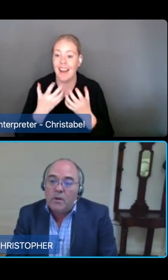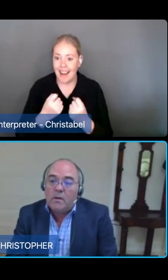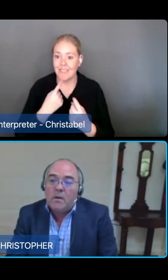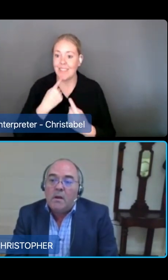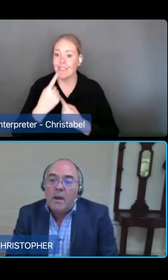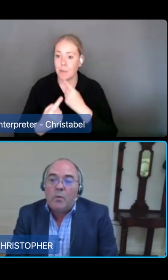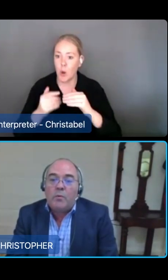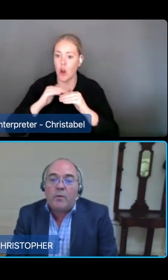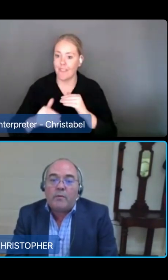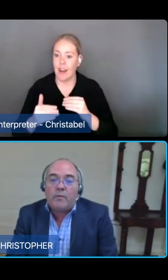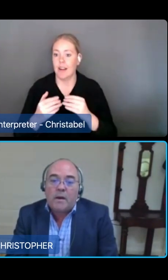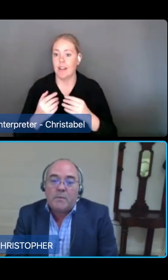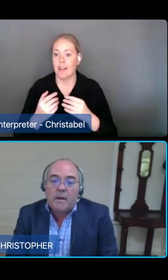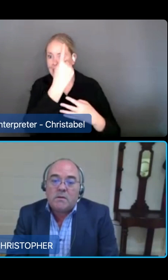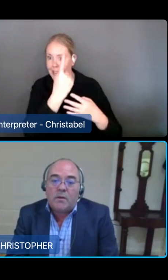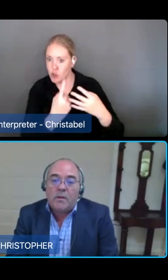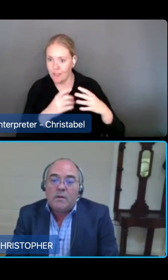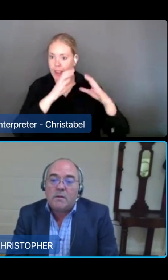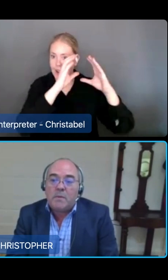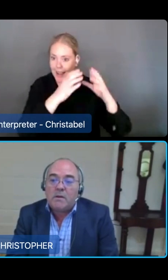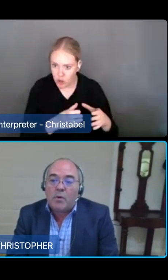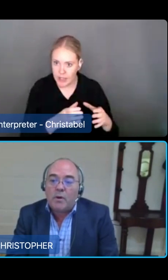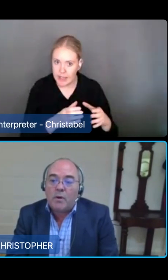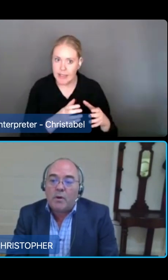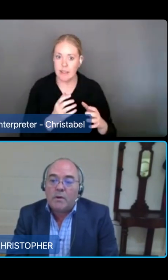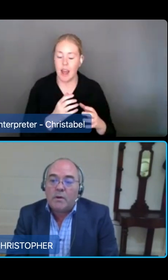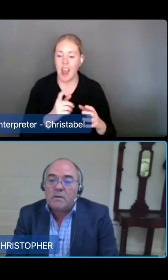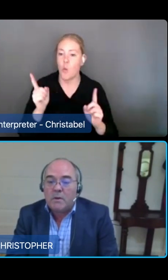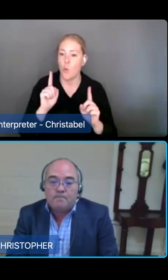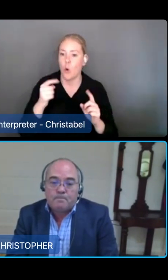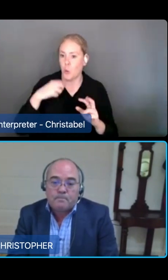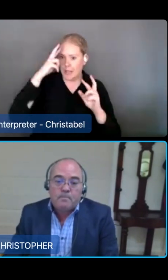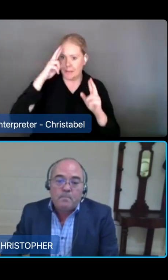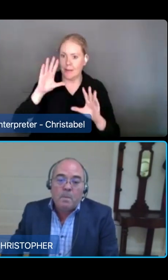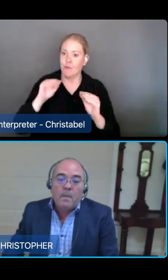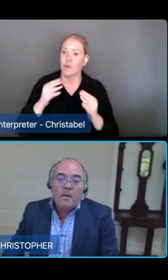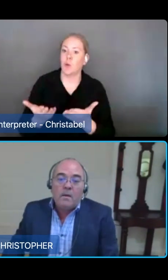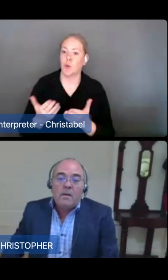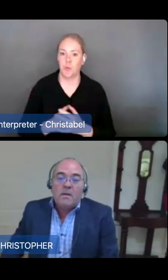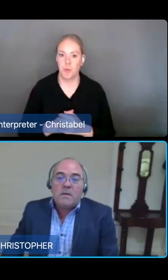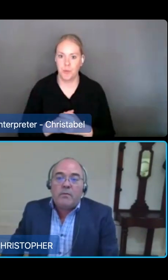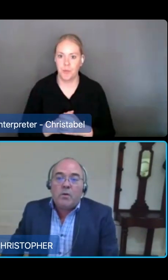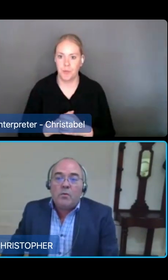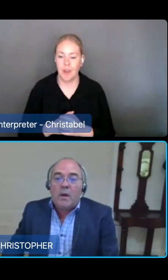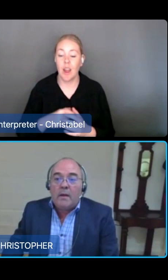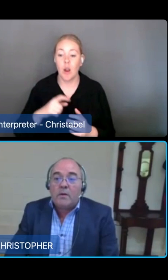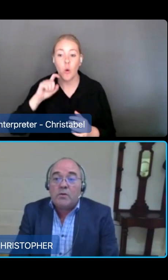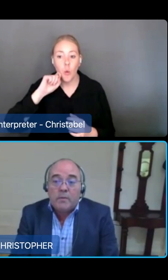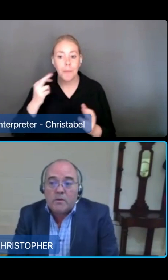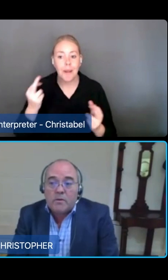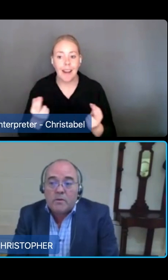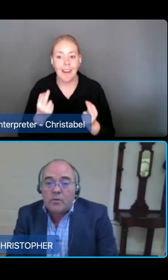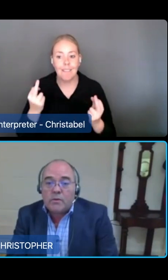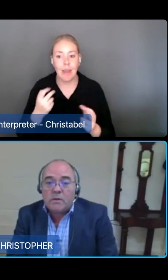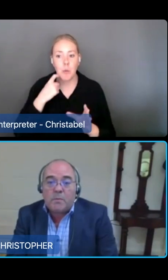the new year and we will provide updates on this expected process as soon as we can. Some of you have